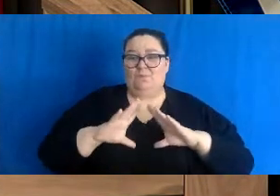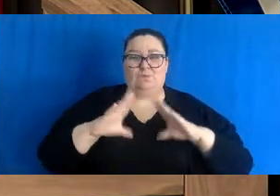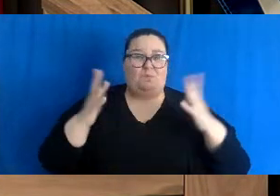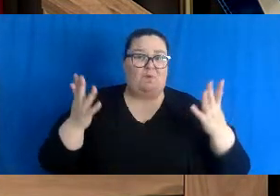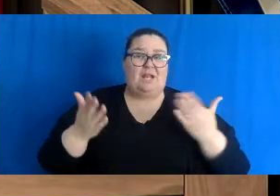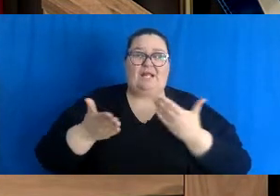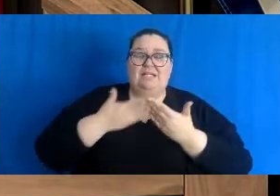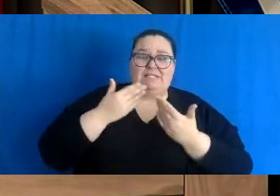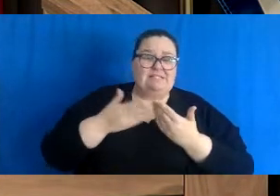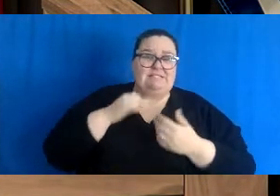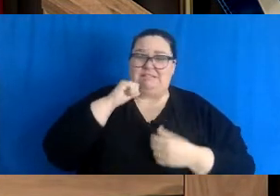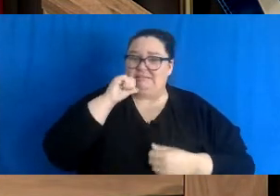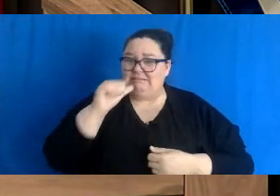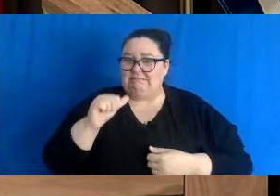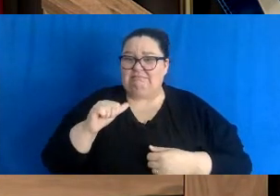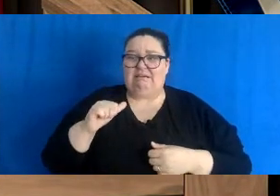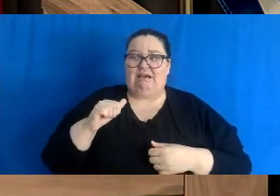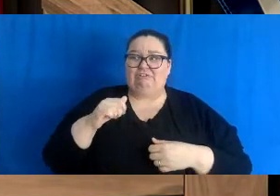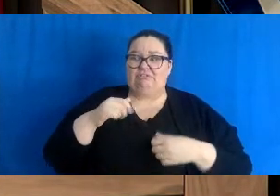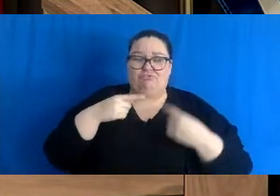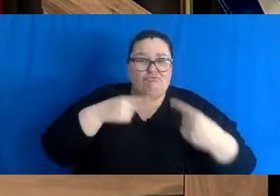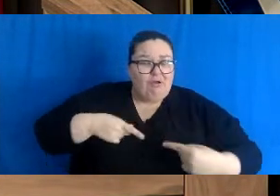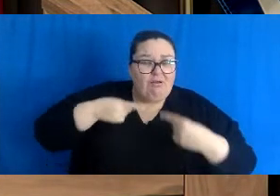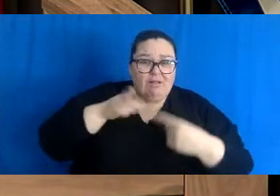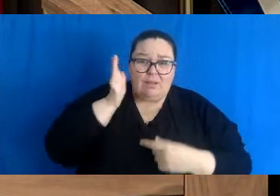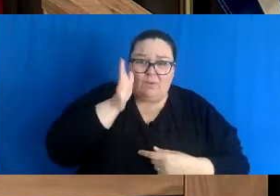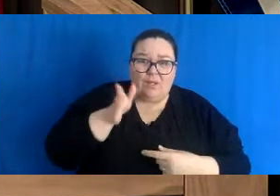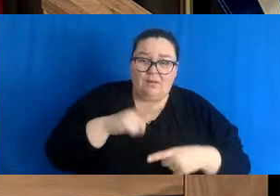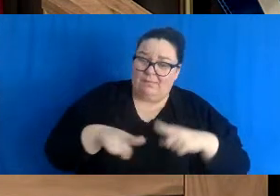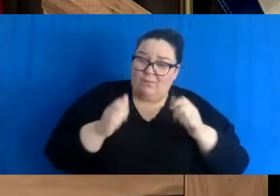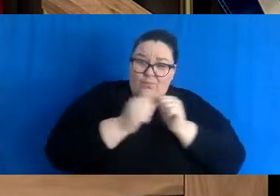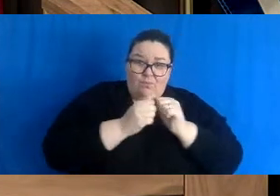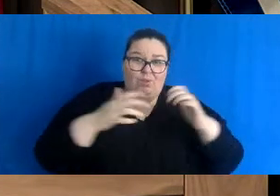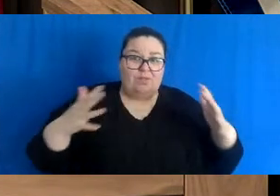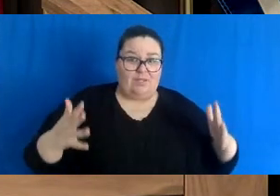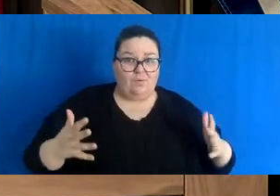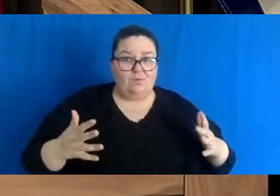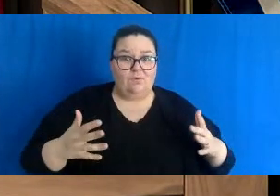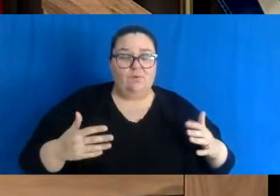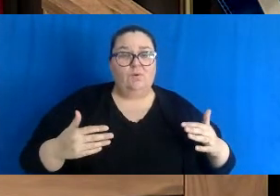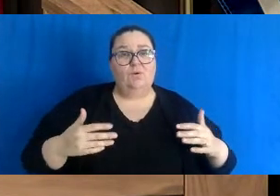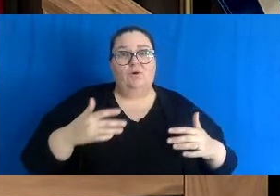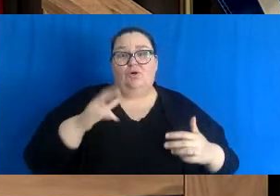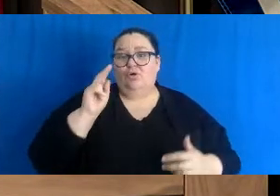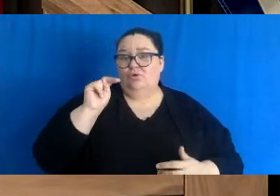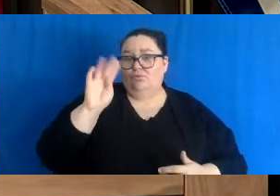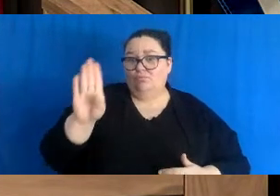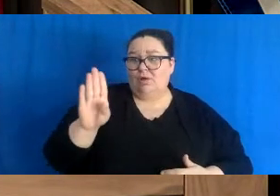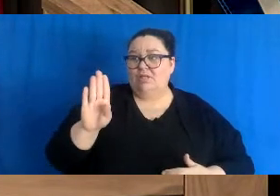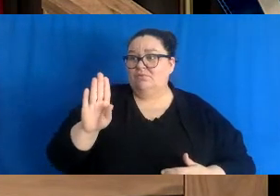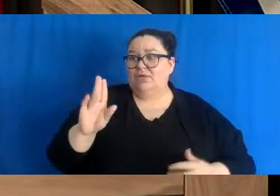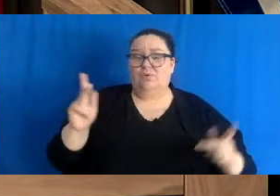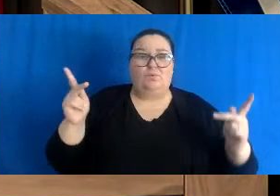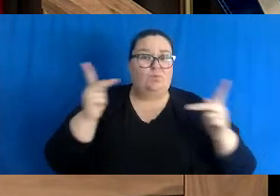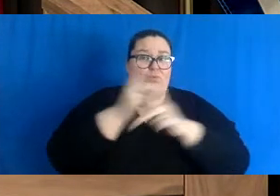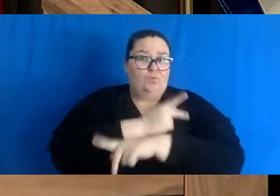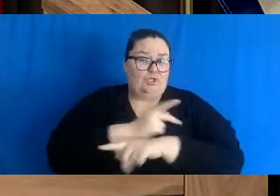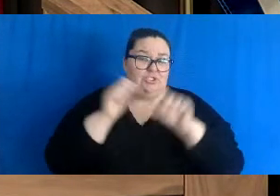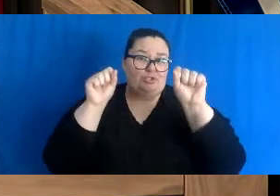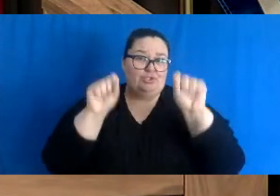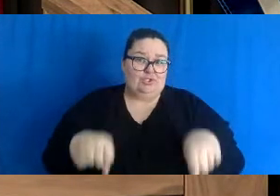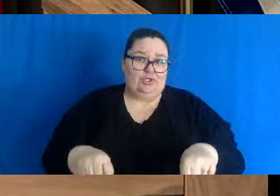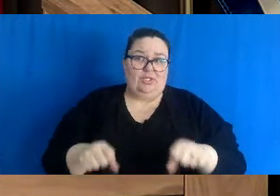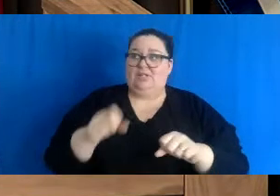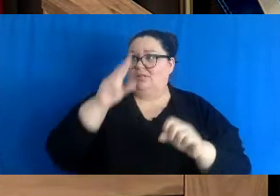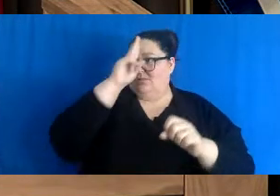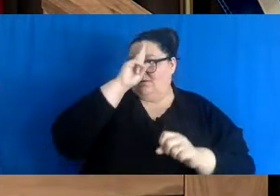but without doing it, our province could be in a much worse position with a hospital system that not